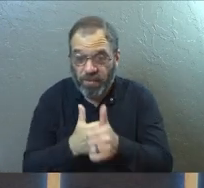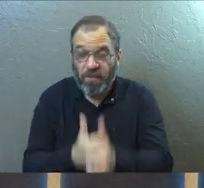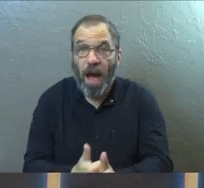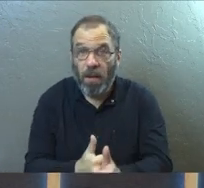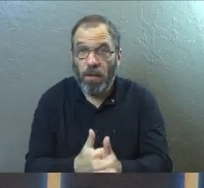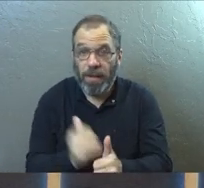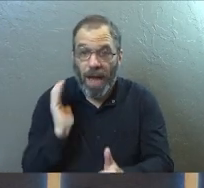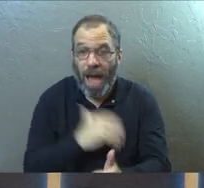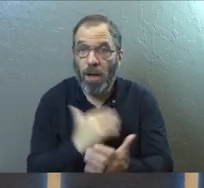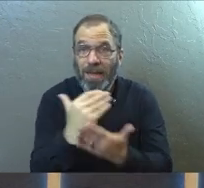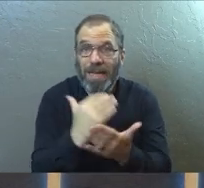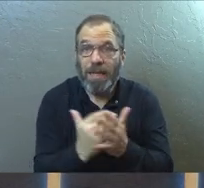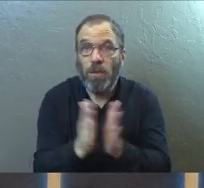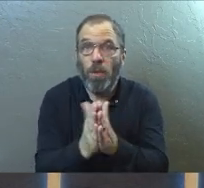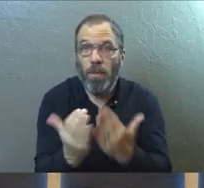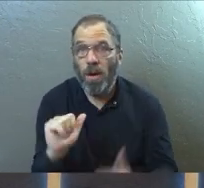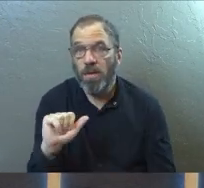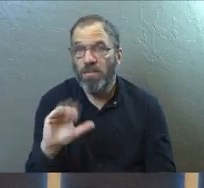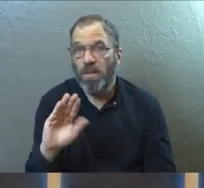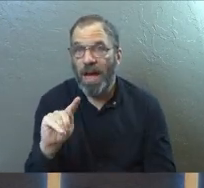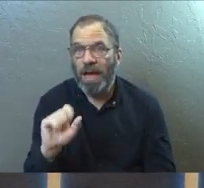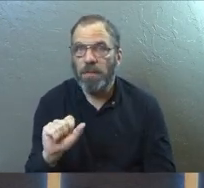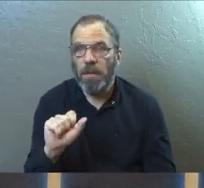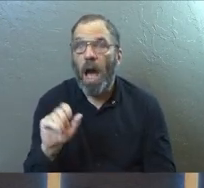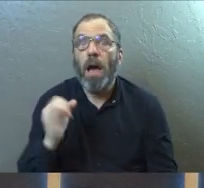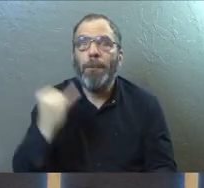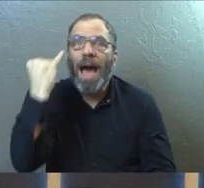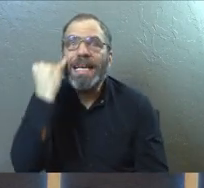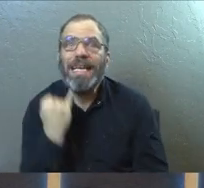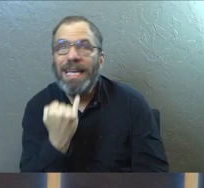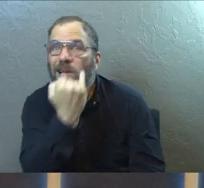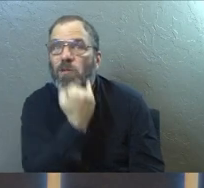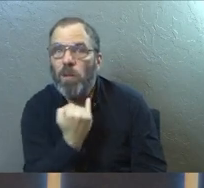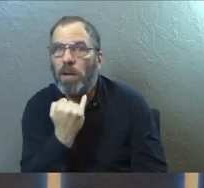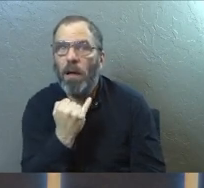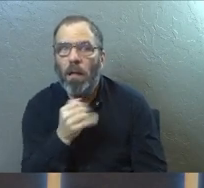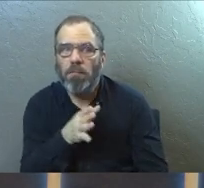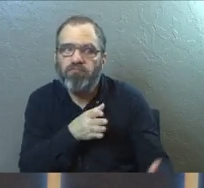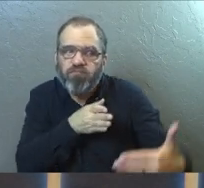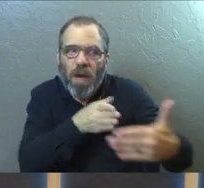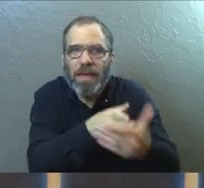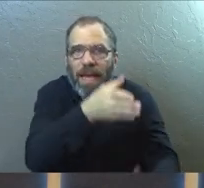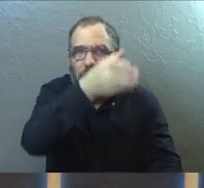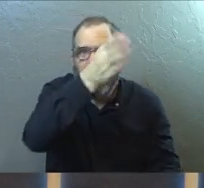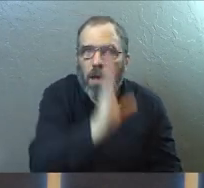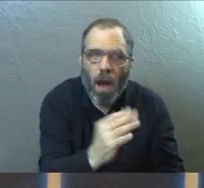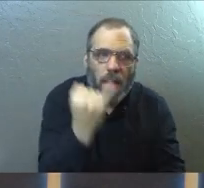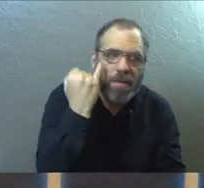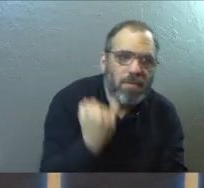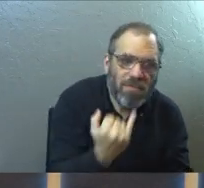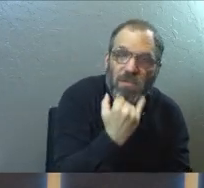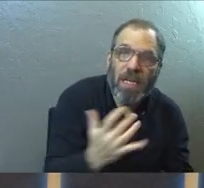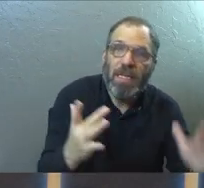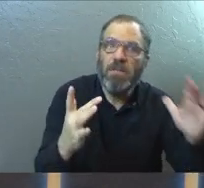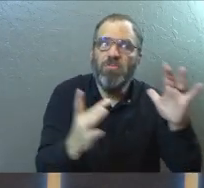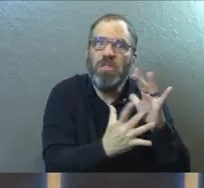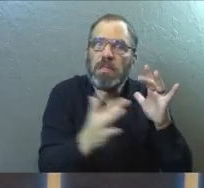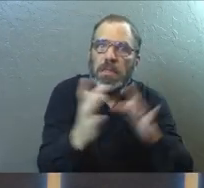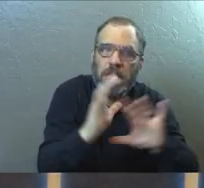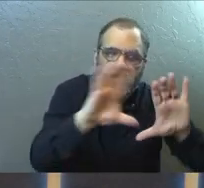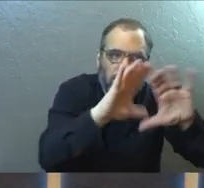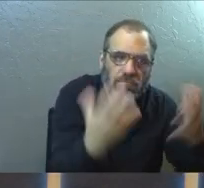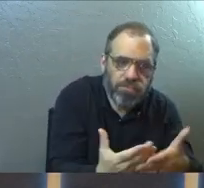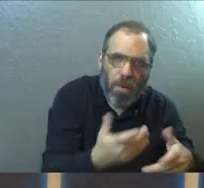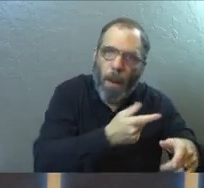of Acts, there's been a lot of different moments where people, especially the Israelite people, have come against God's people, Jesus's people,